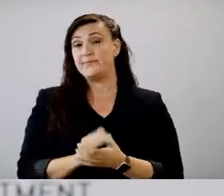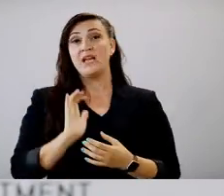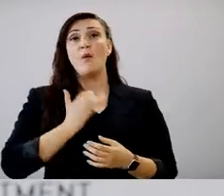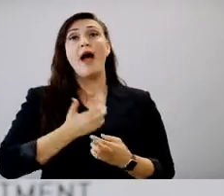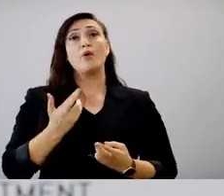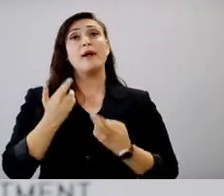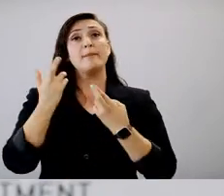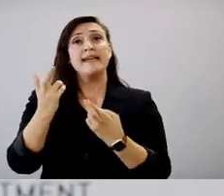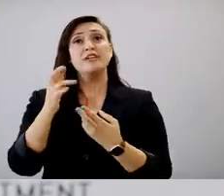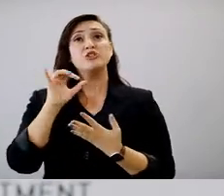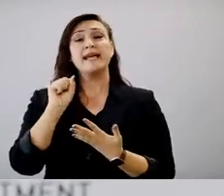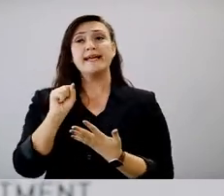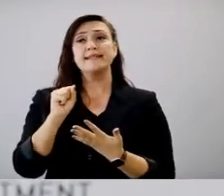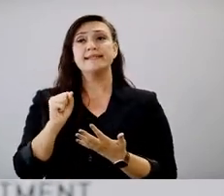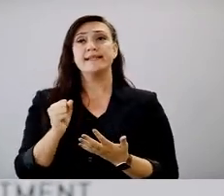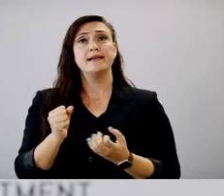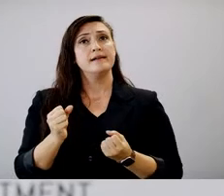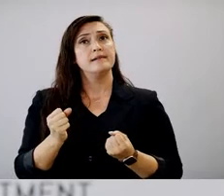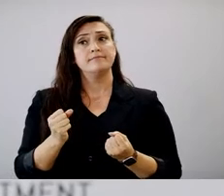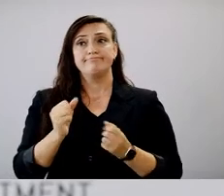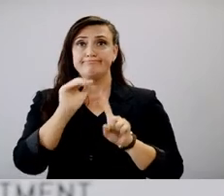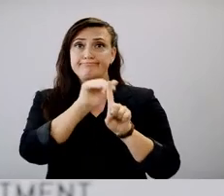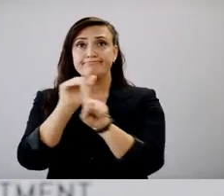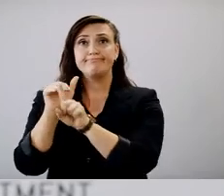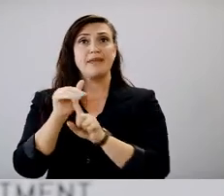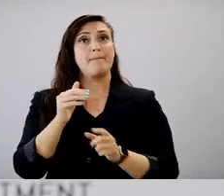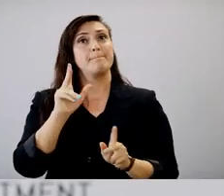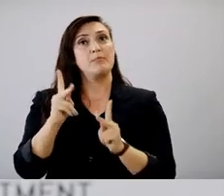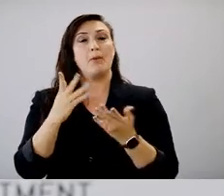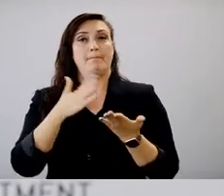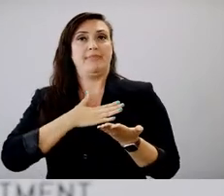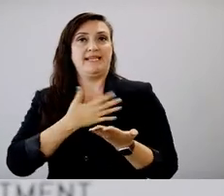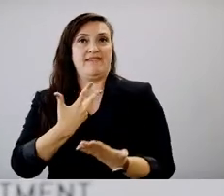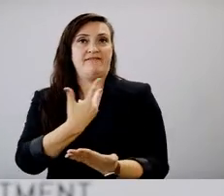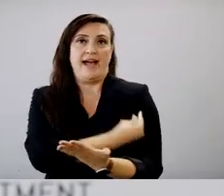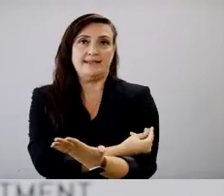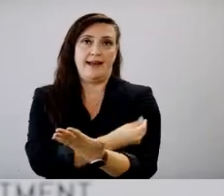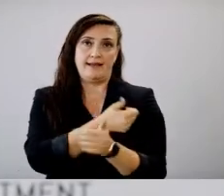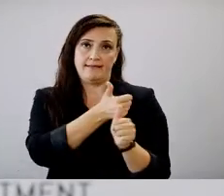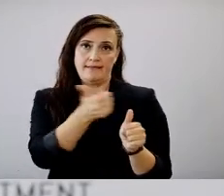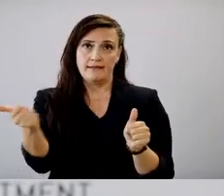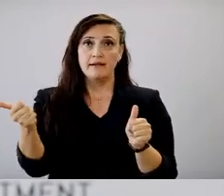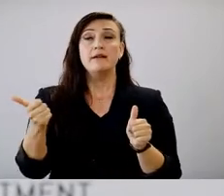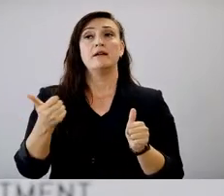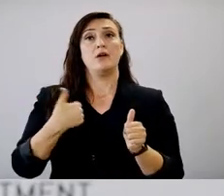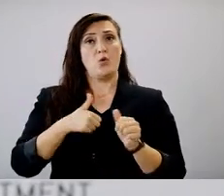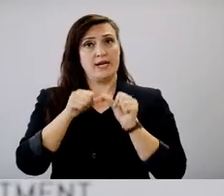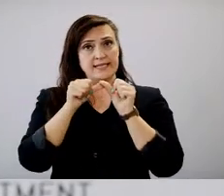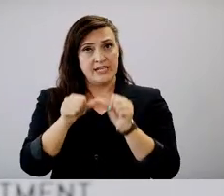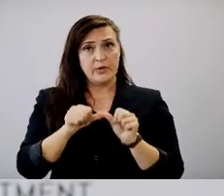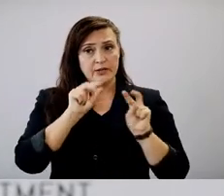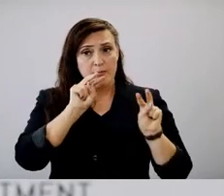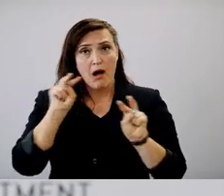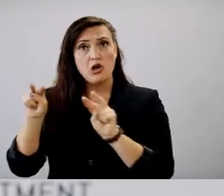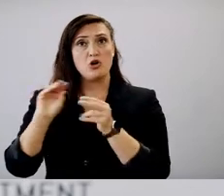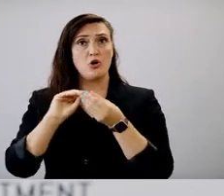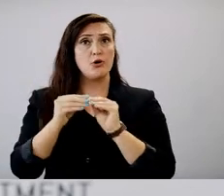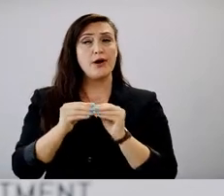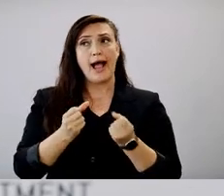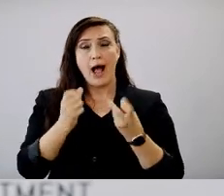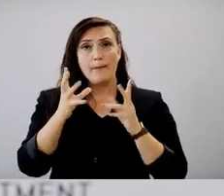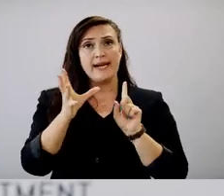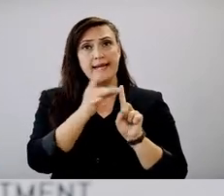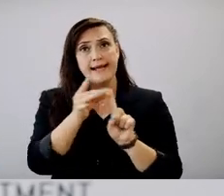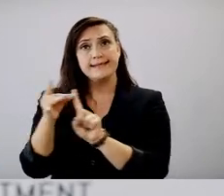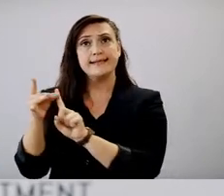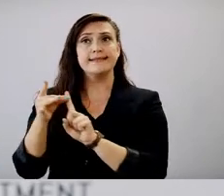recommendation really is that as many people get vaccinated as possible. We continue to monitor the cases and look at what